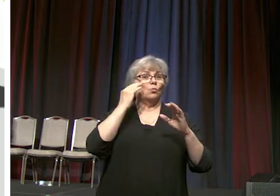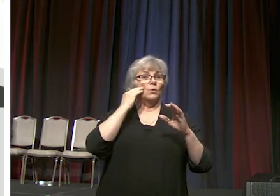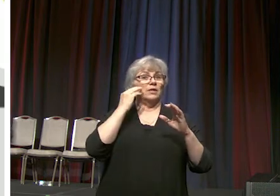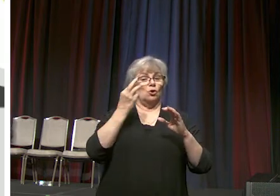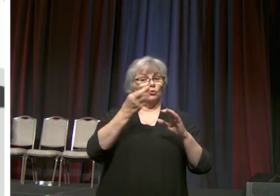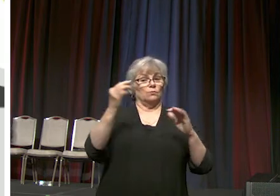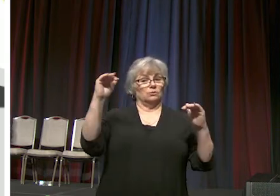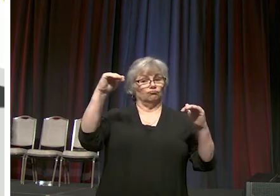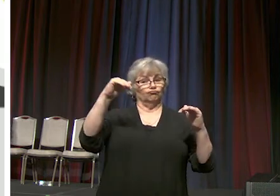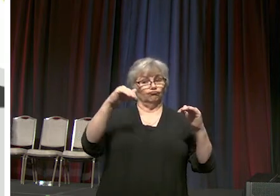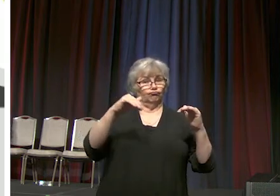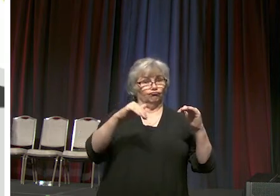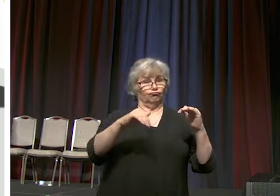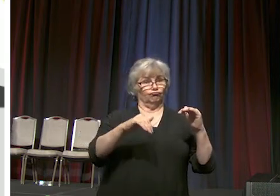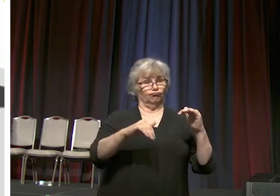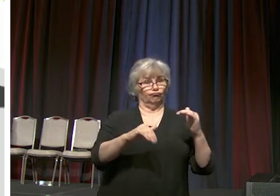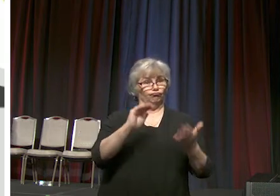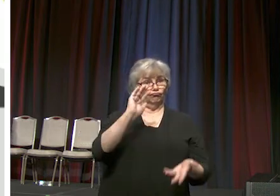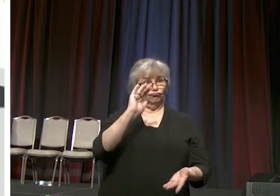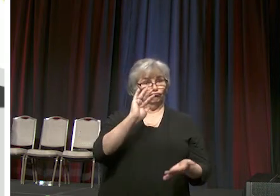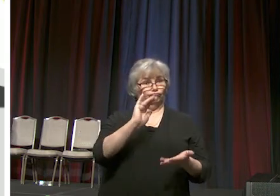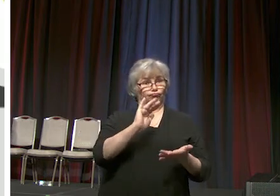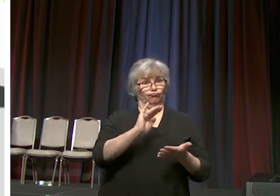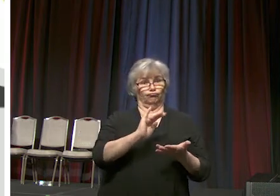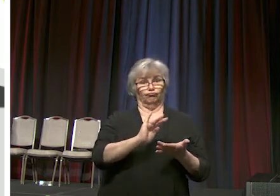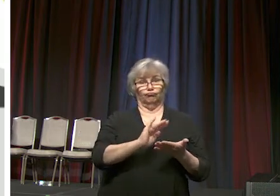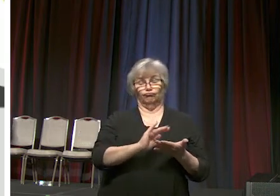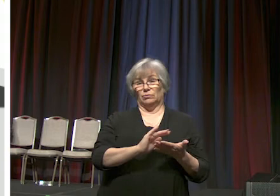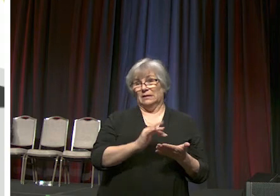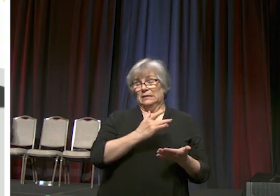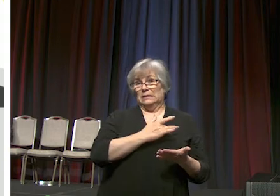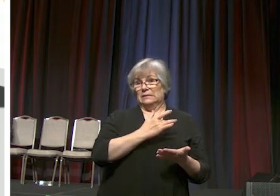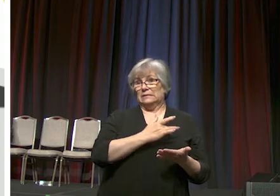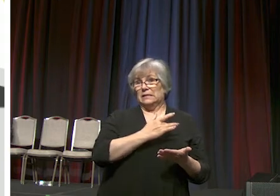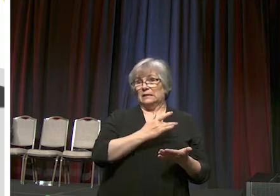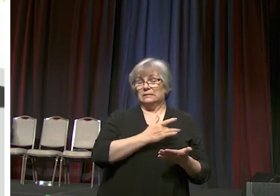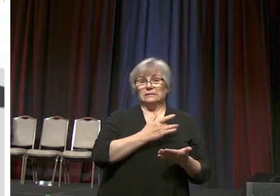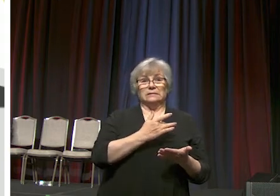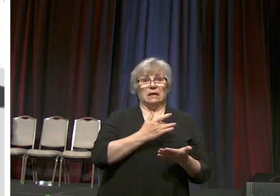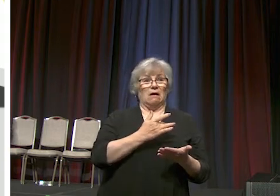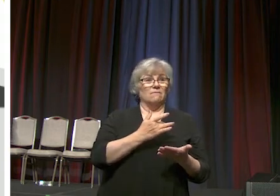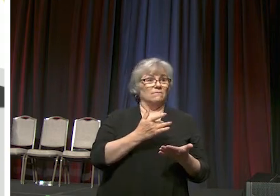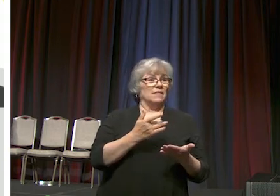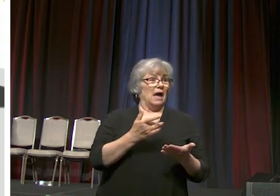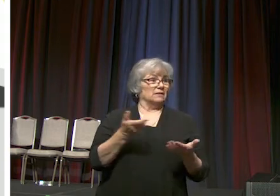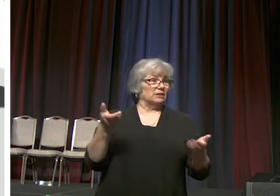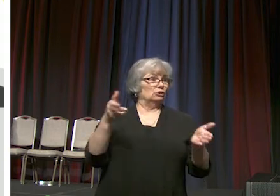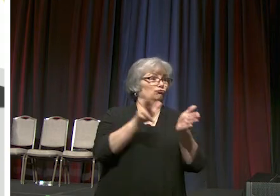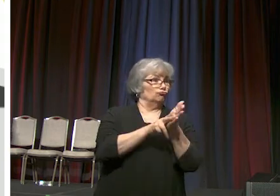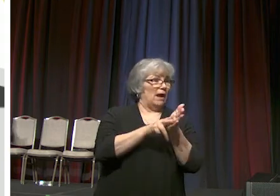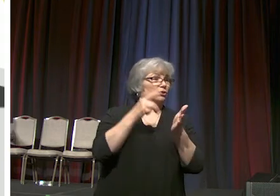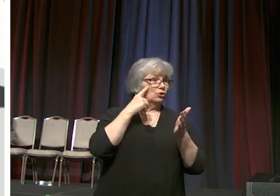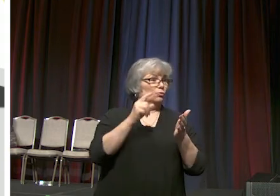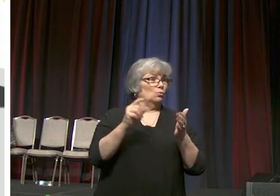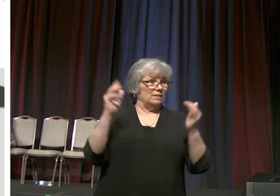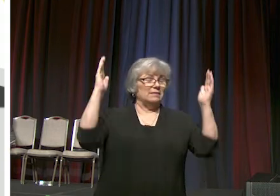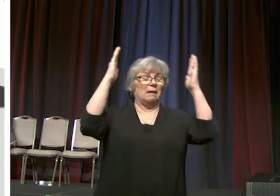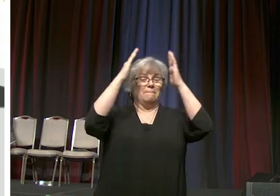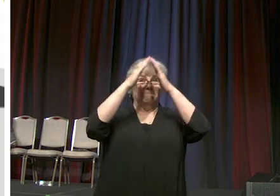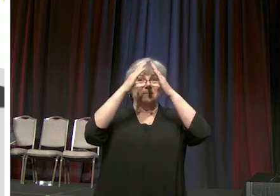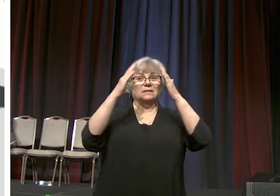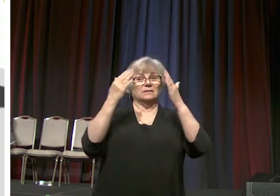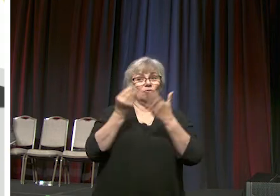resources about um uh the uh sense of uh contraction of the episcopal fund and its reserves